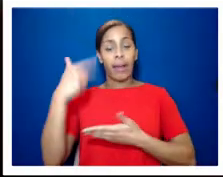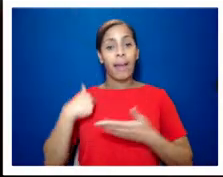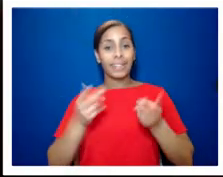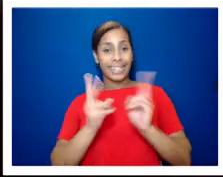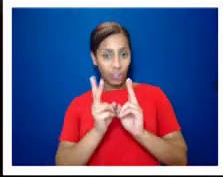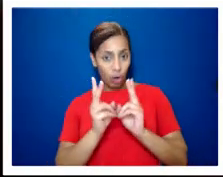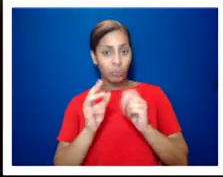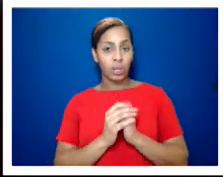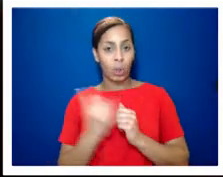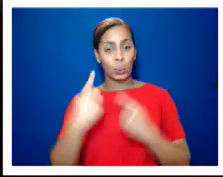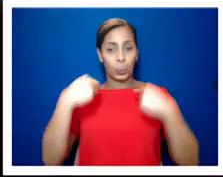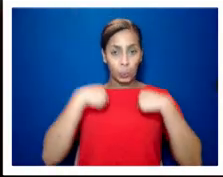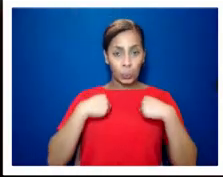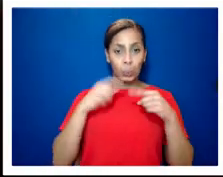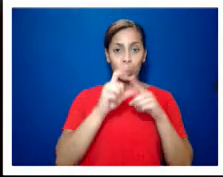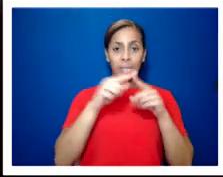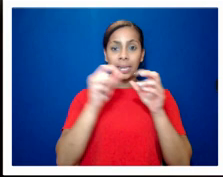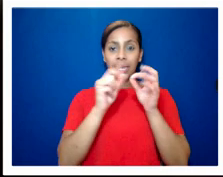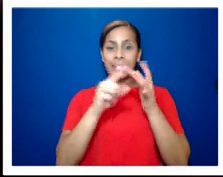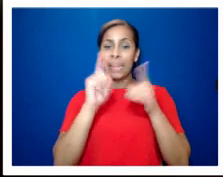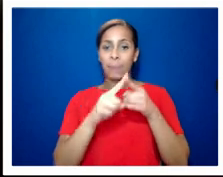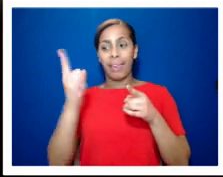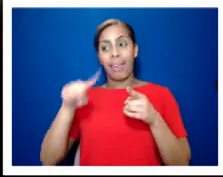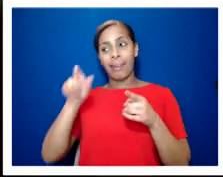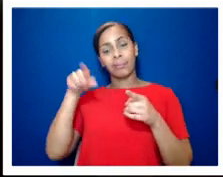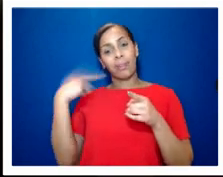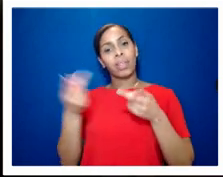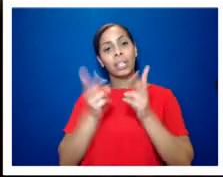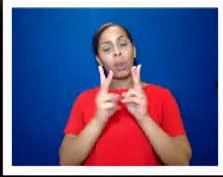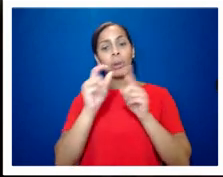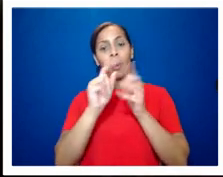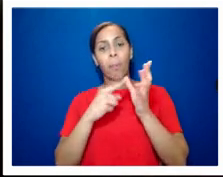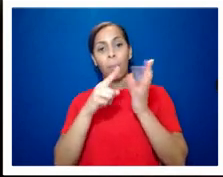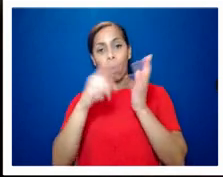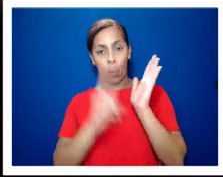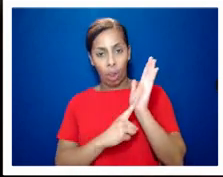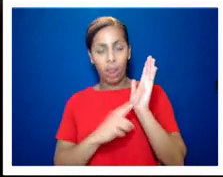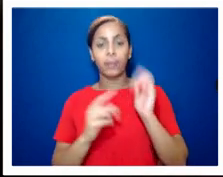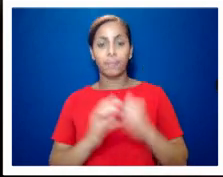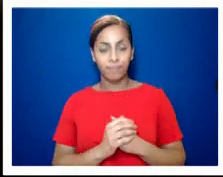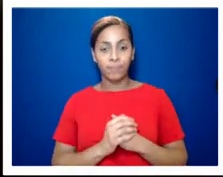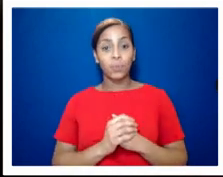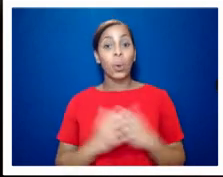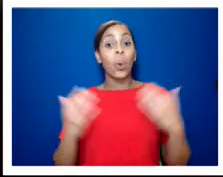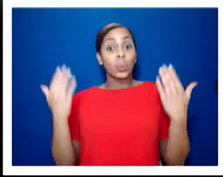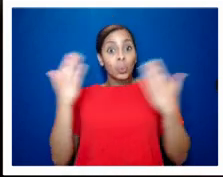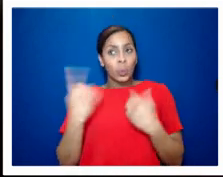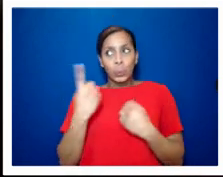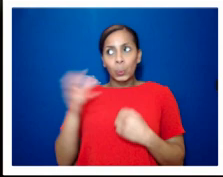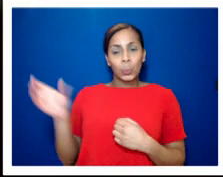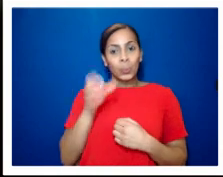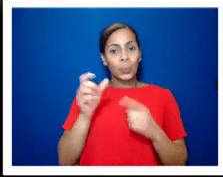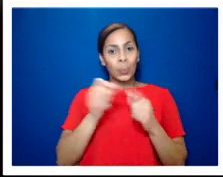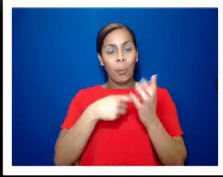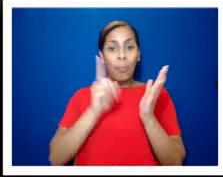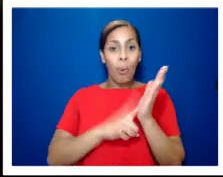paul and debbie for being with us this evening um so our speaker tonight so paul's going to do a presentation for us and then we'll we'll go into